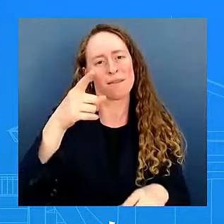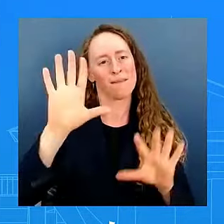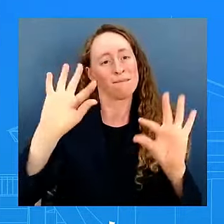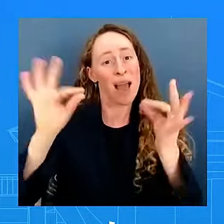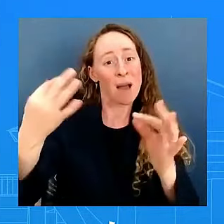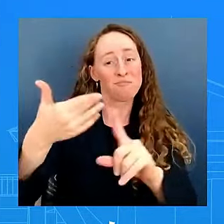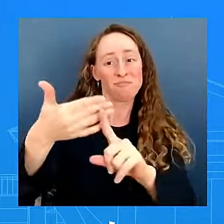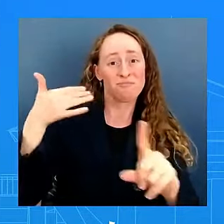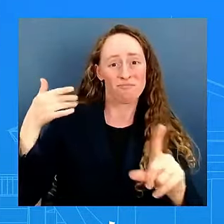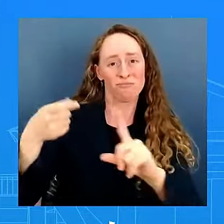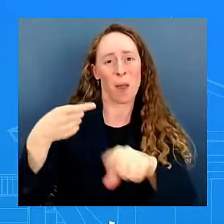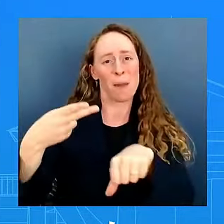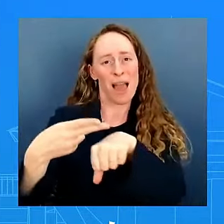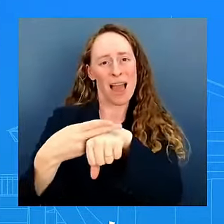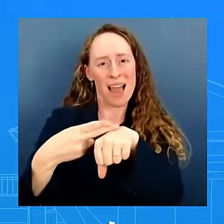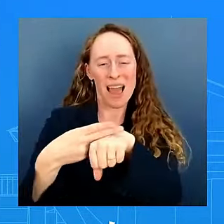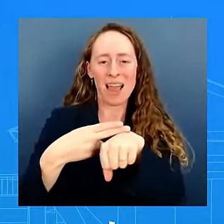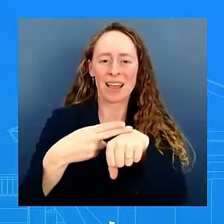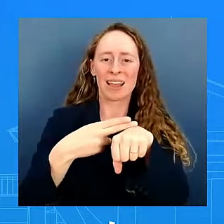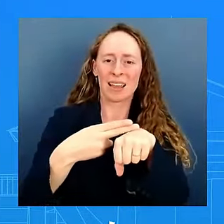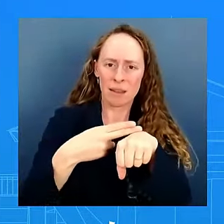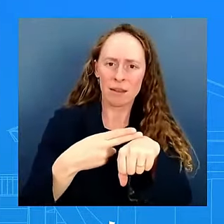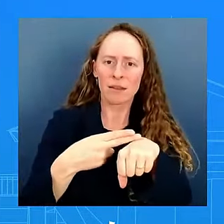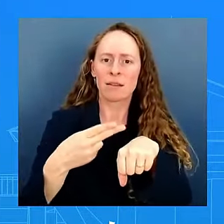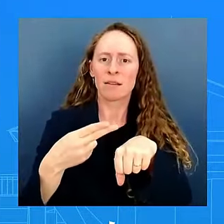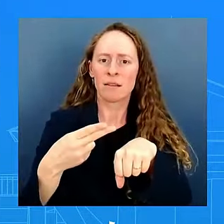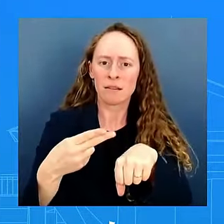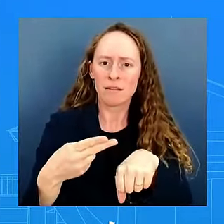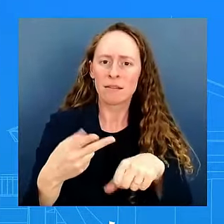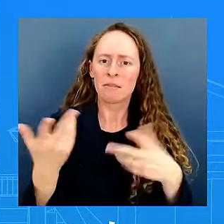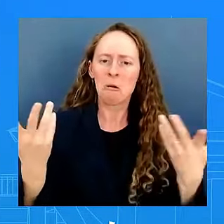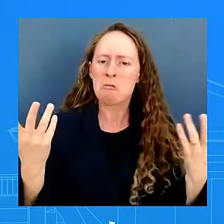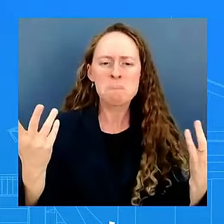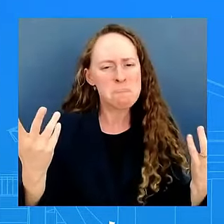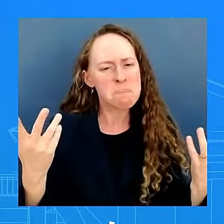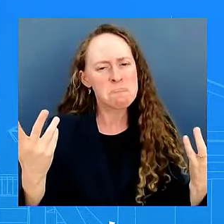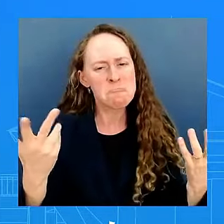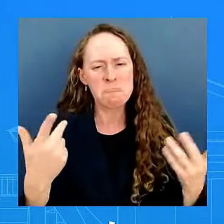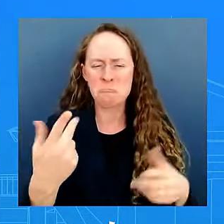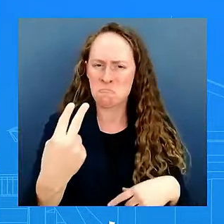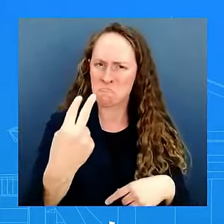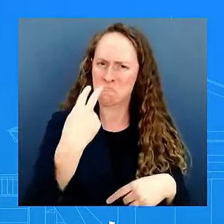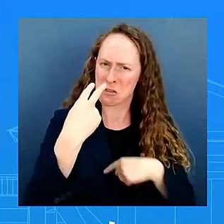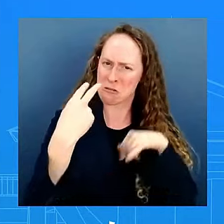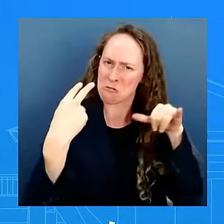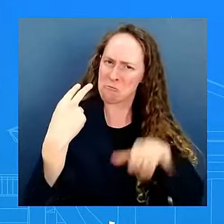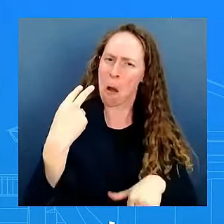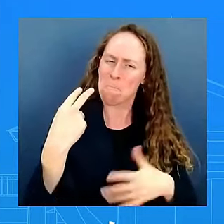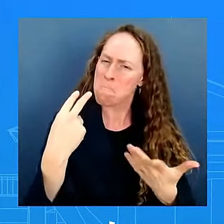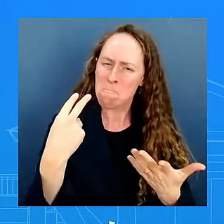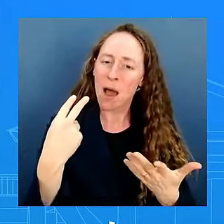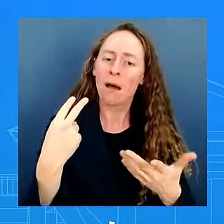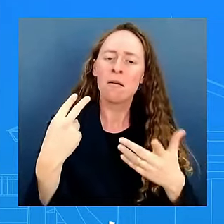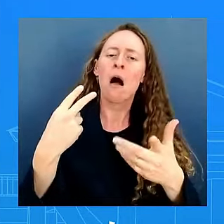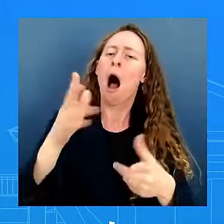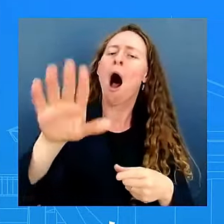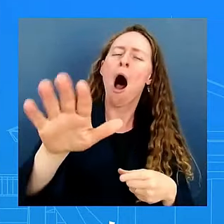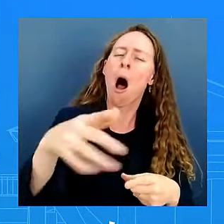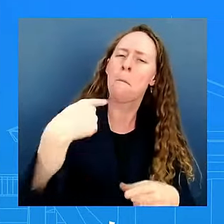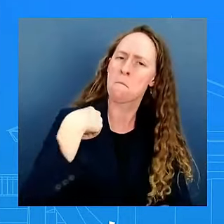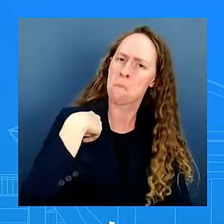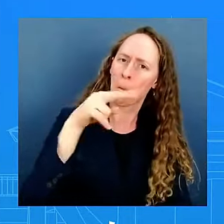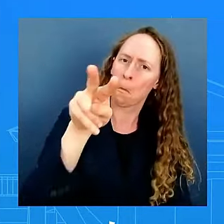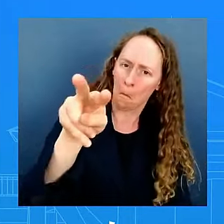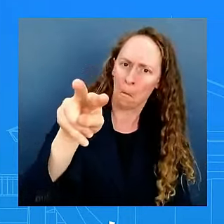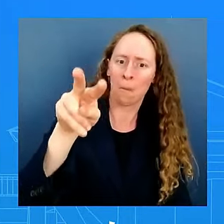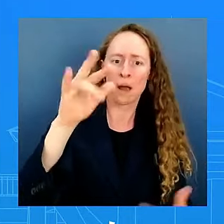do you do you take this personally when a community the community is a target of attack as it is at the moment in spring